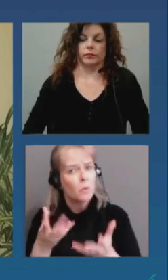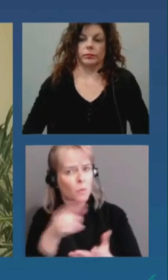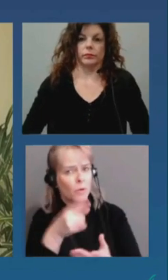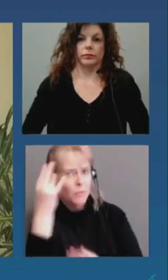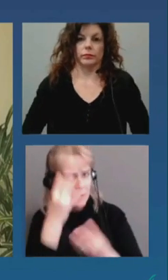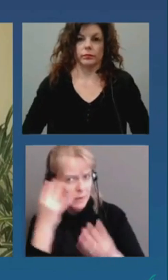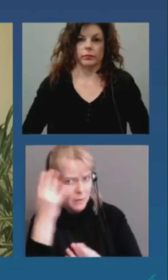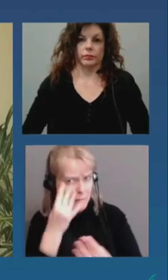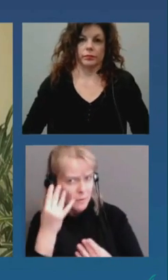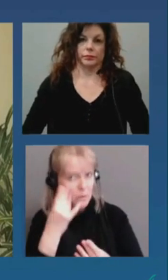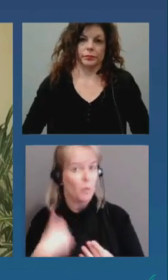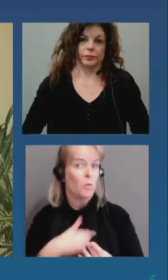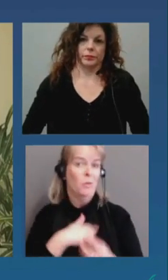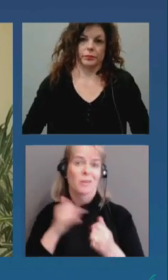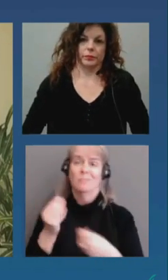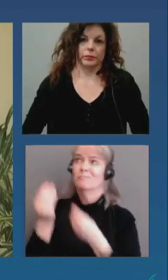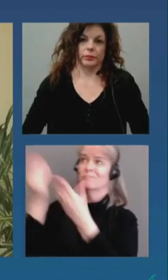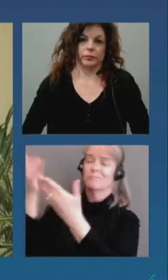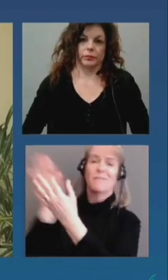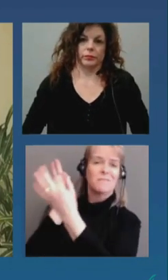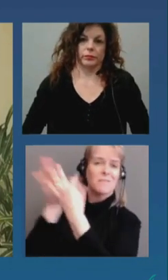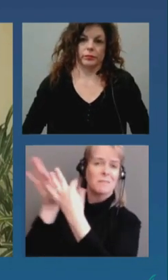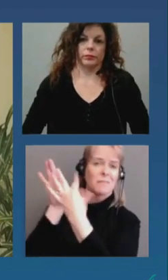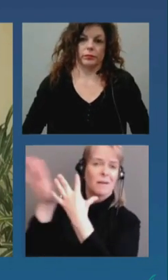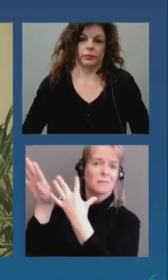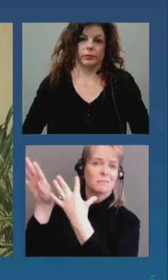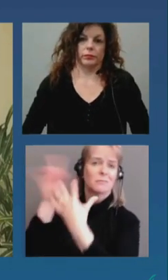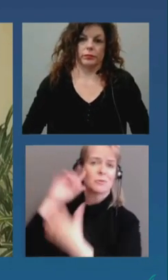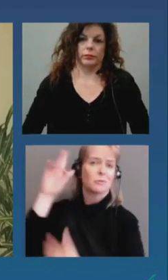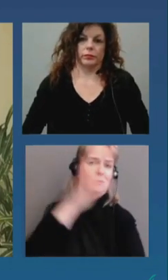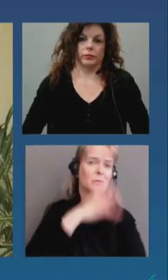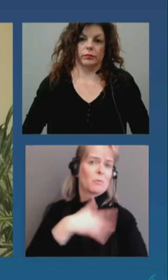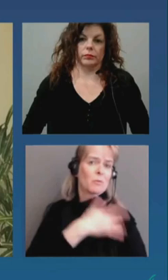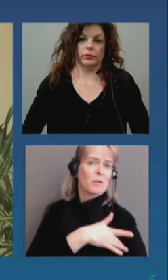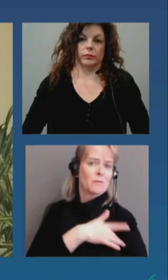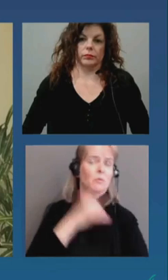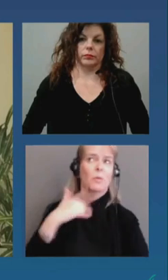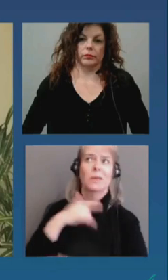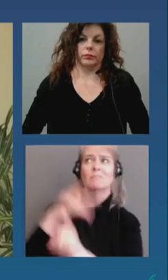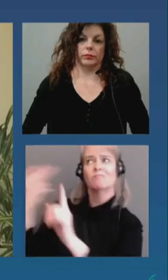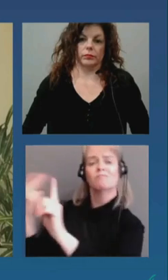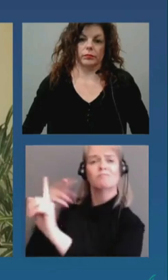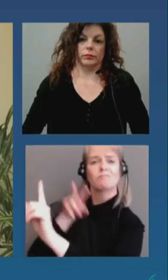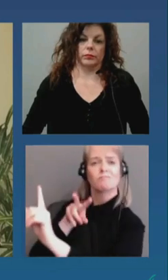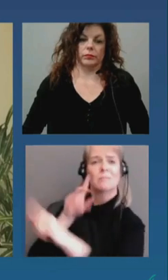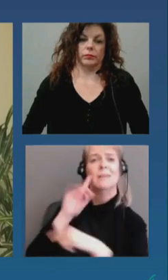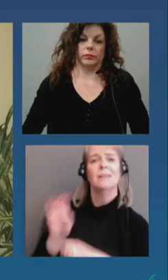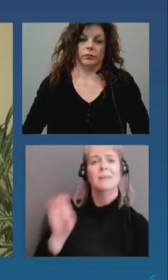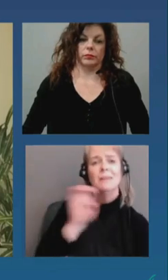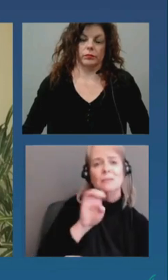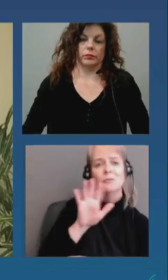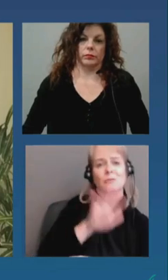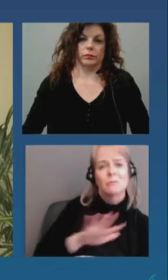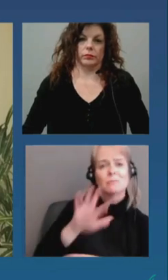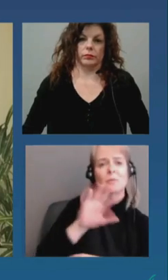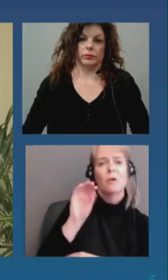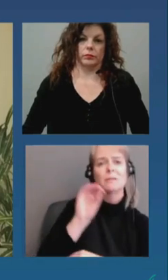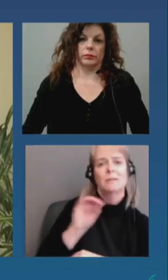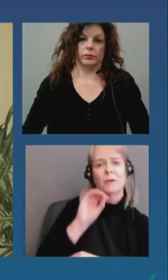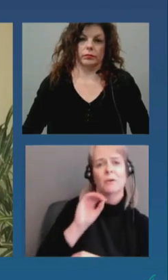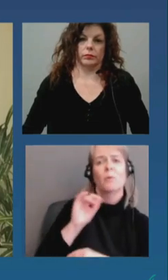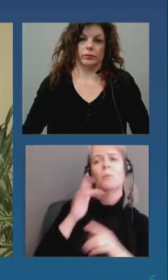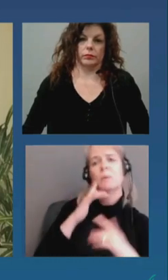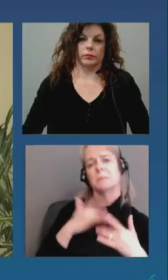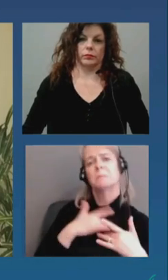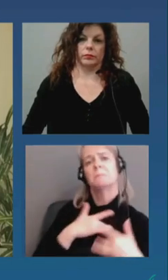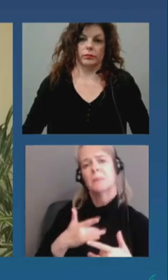perspective here in eastern ontario as to what we think will you know be well received and will be effective uh in its